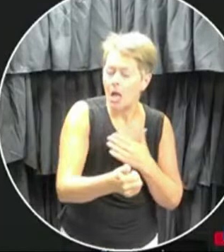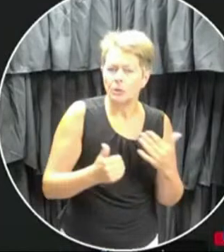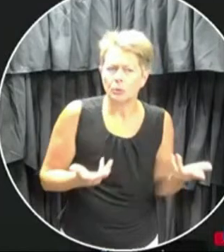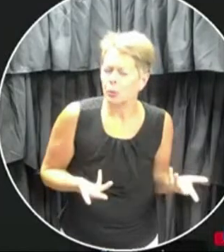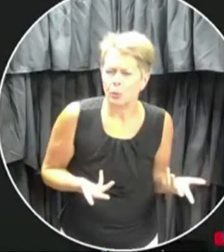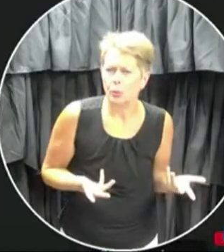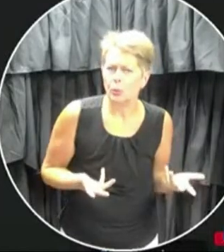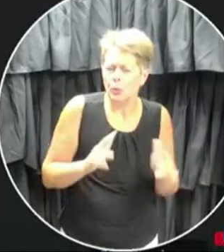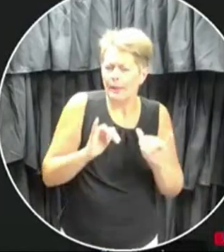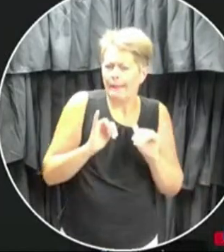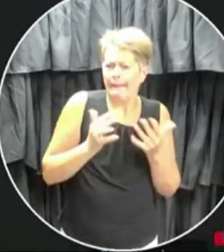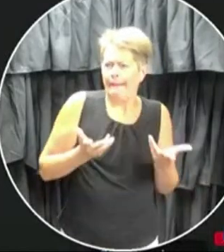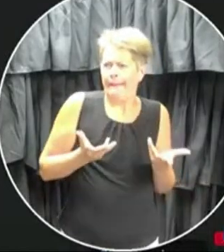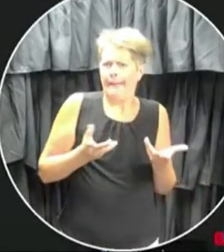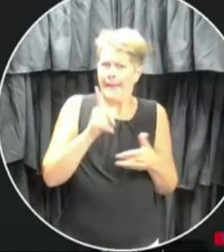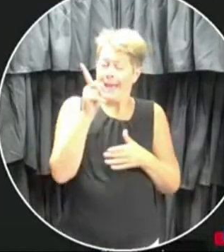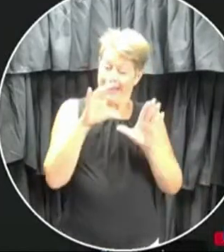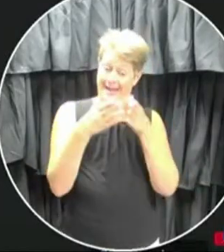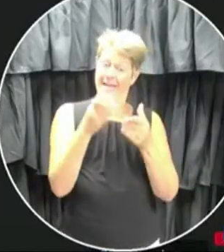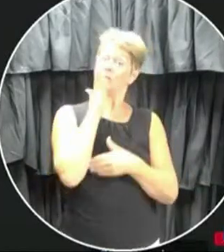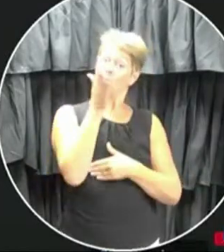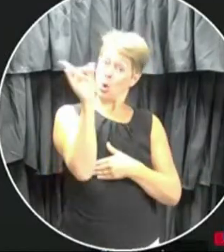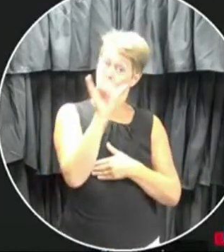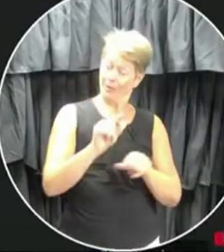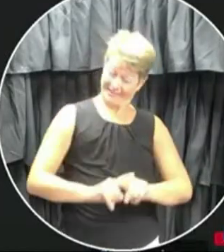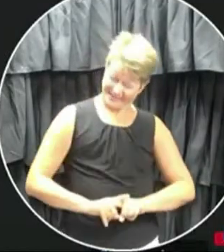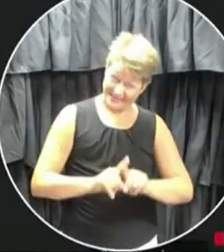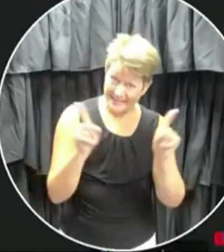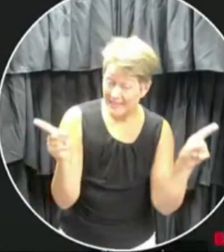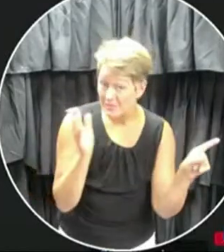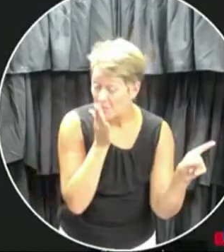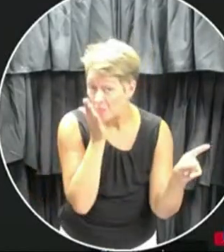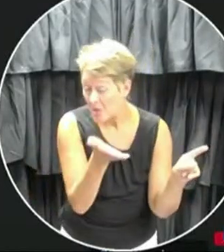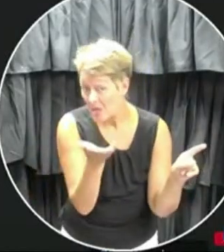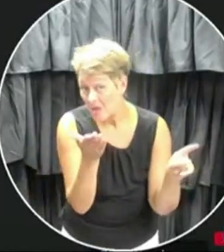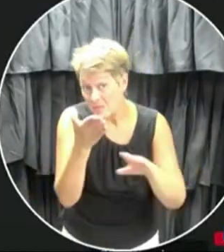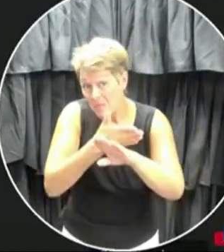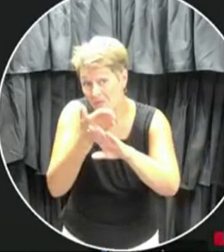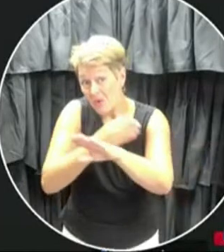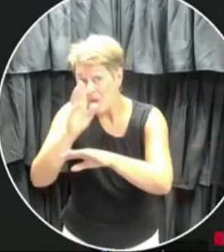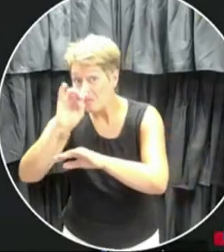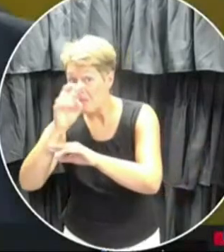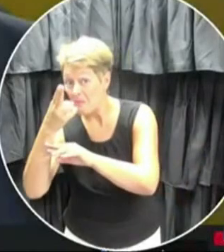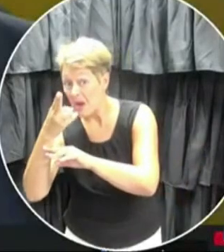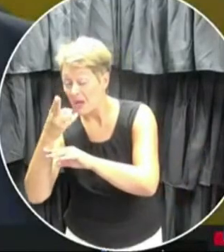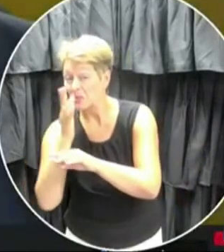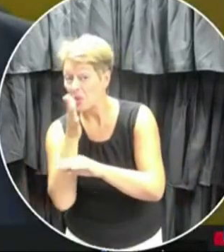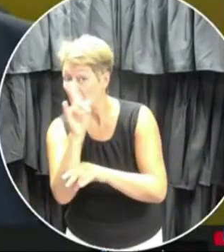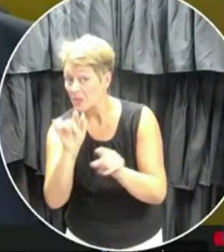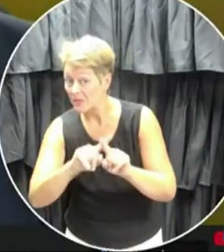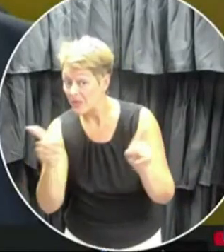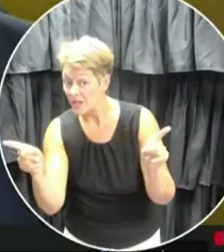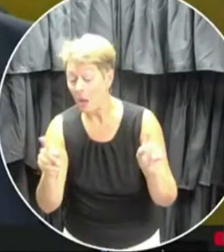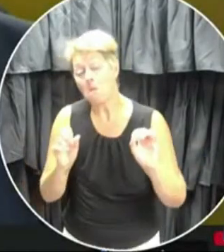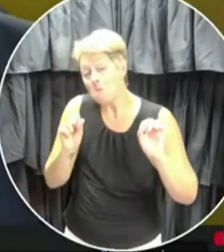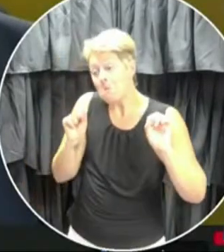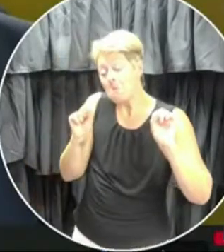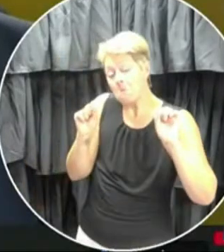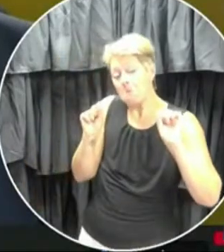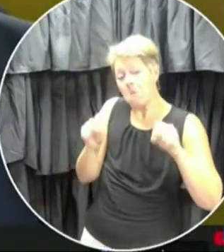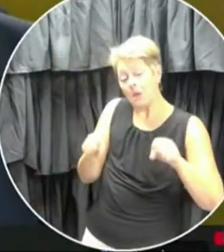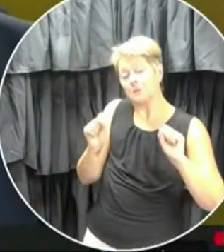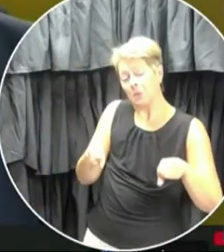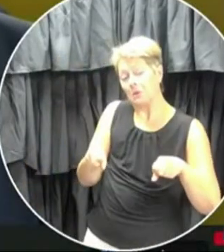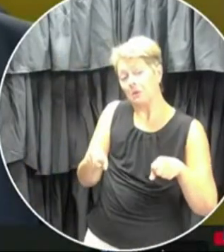how are classes actually, are they going to look any different than they did before we shut down? So they may, in answer that